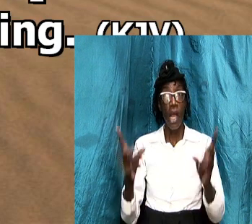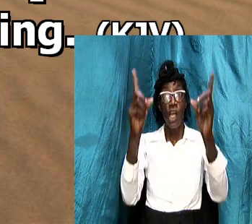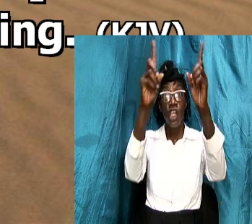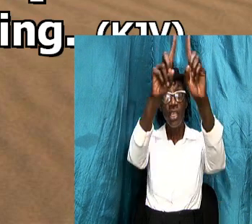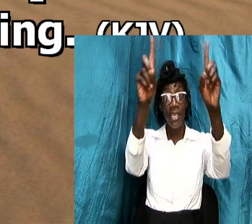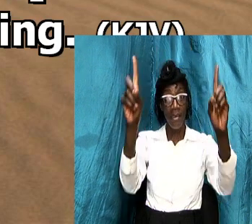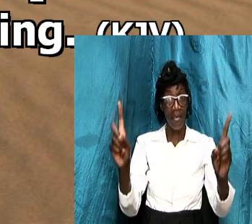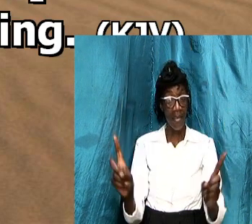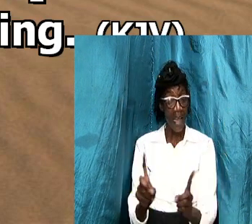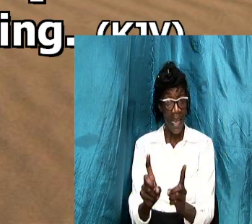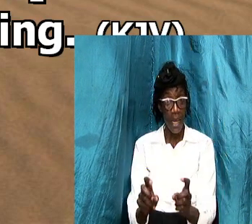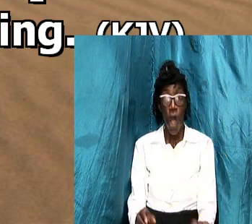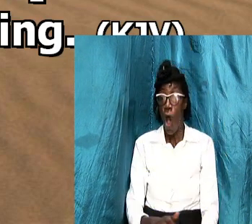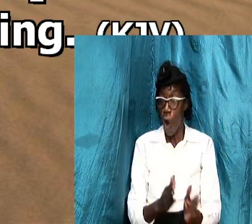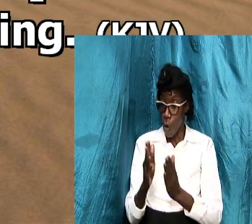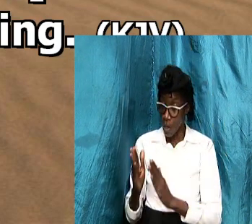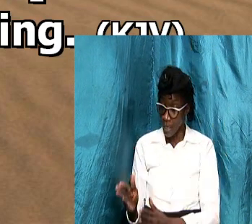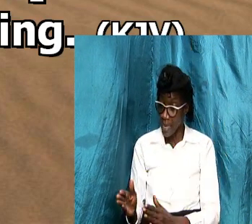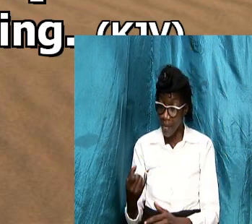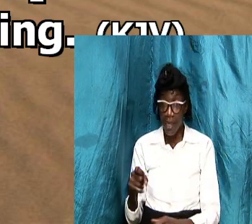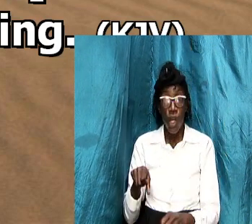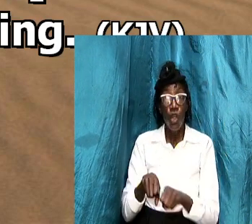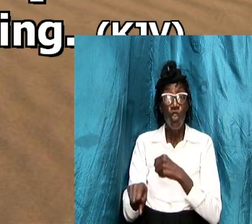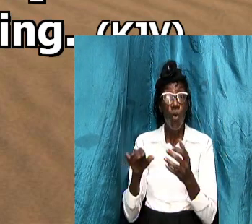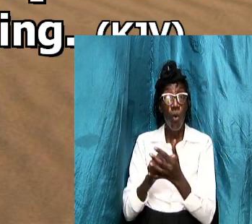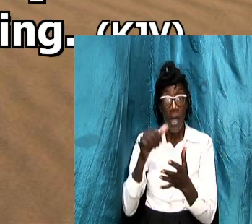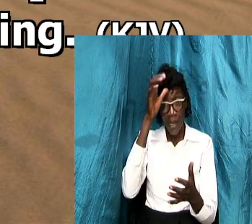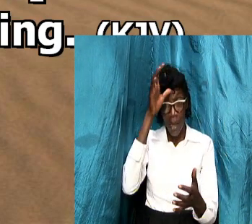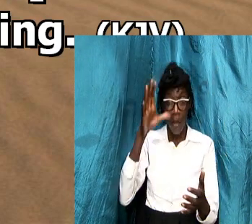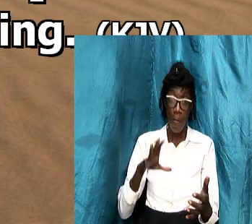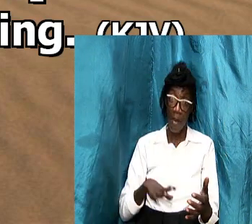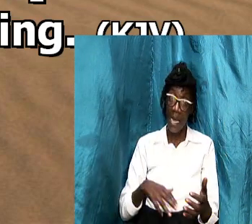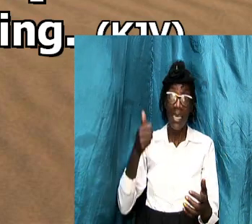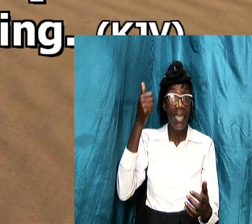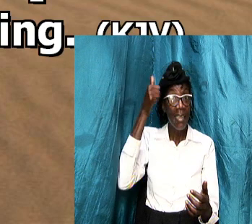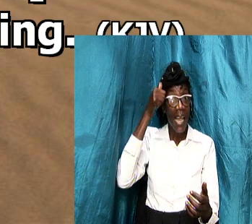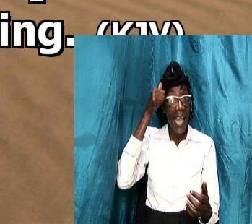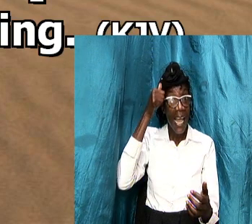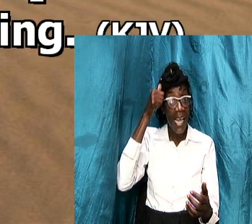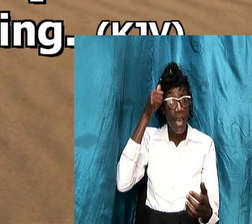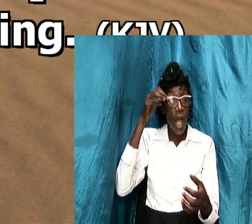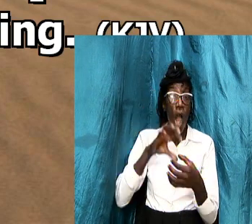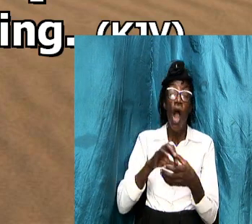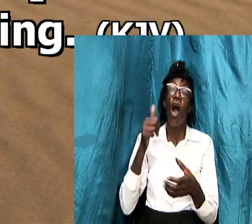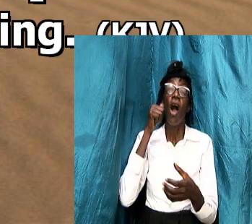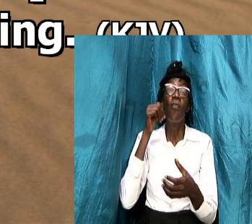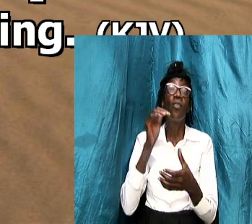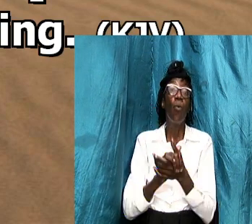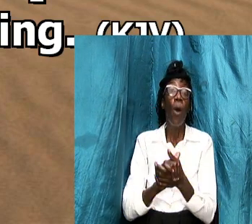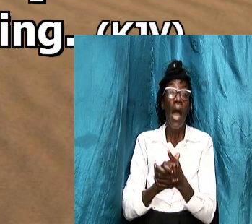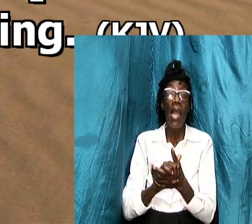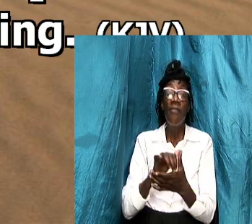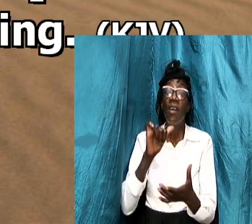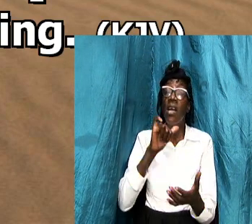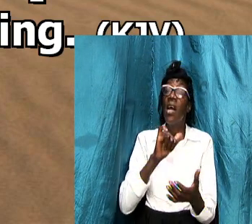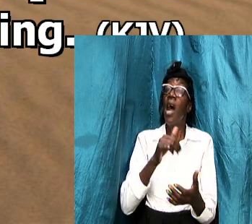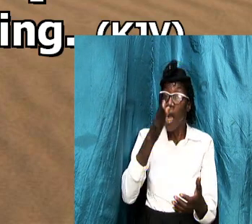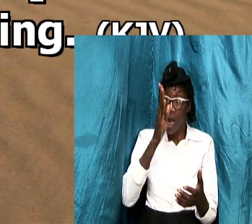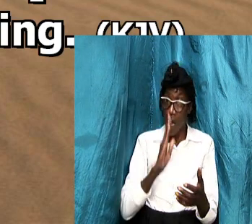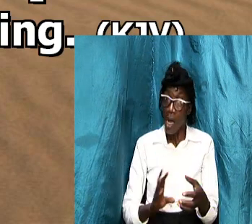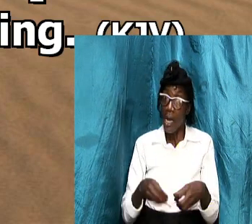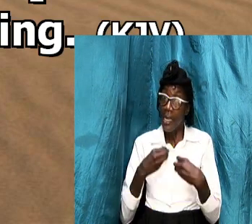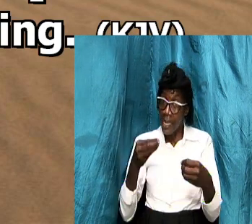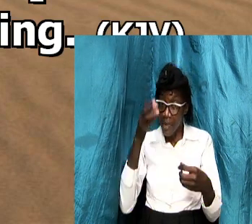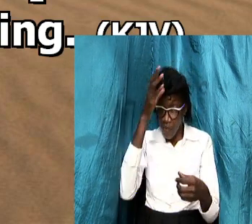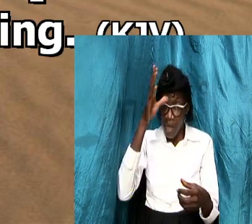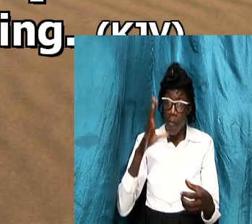man is the head of the wife and that being so god gave the man certain responsibilities